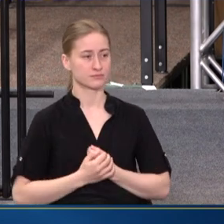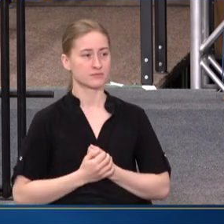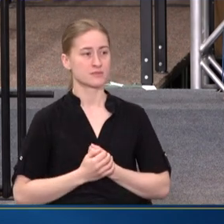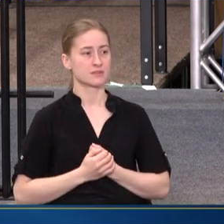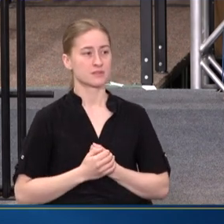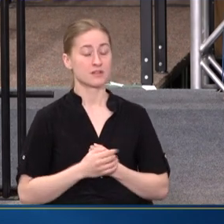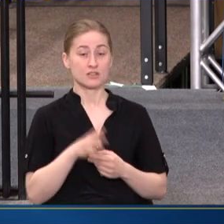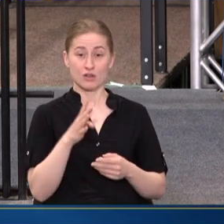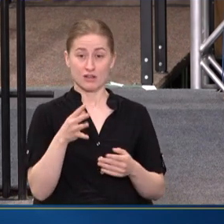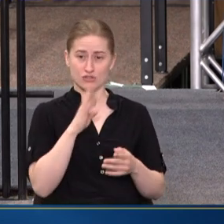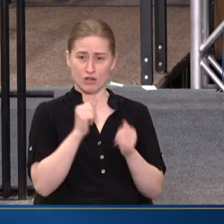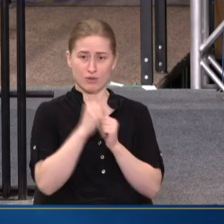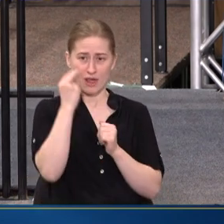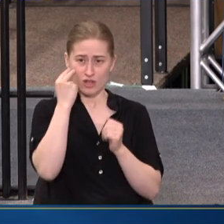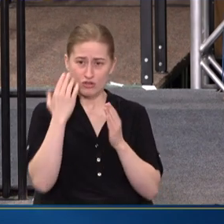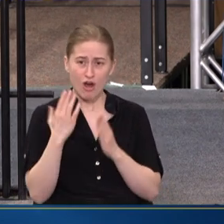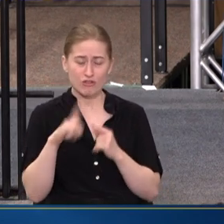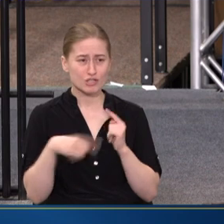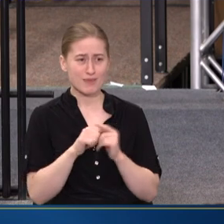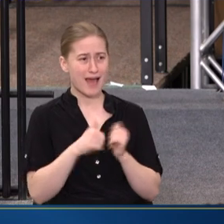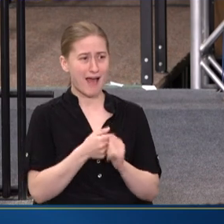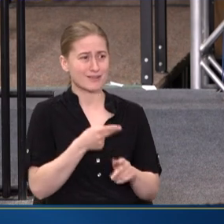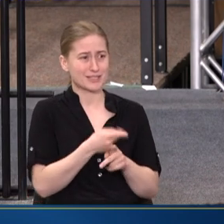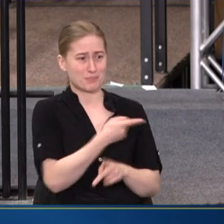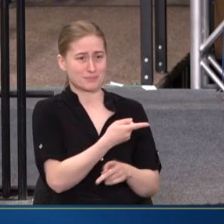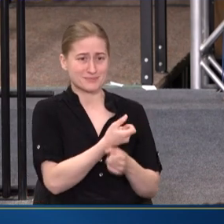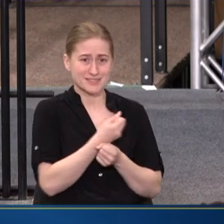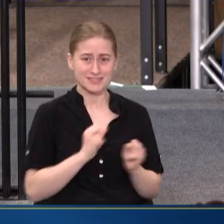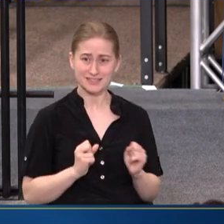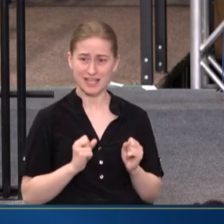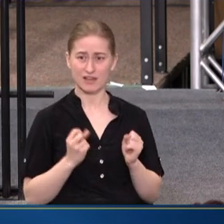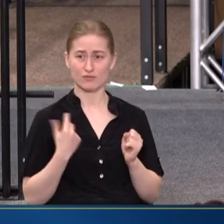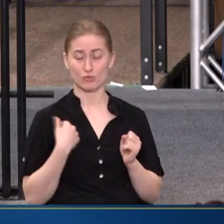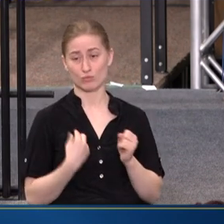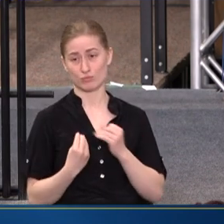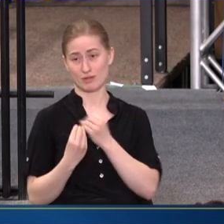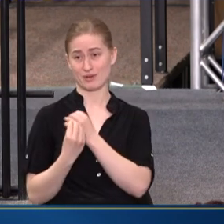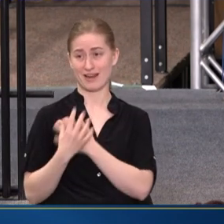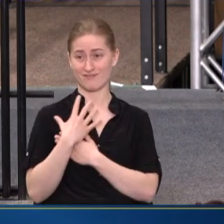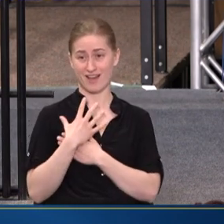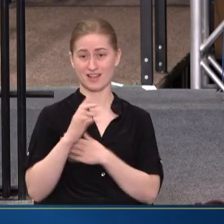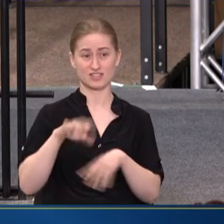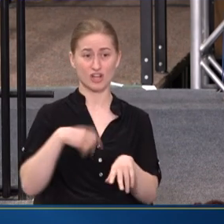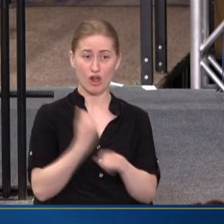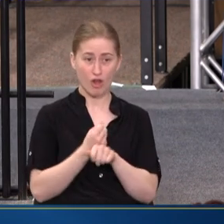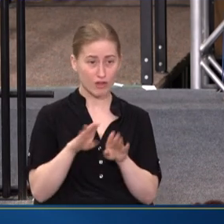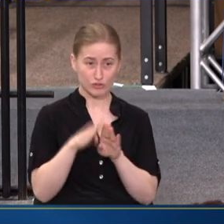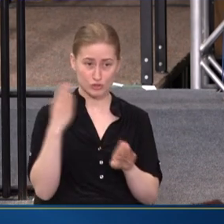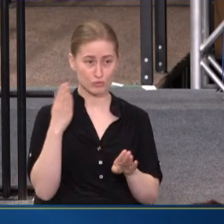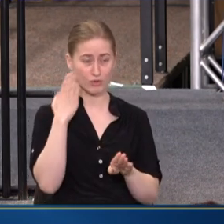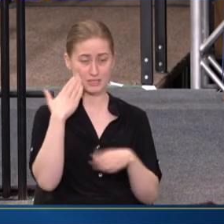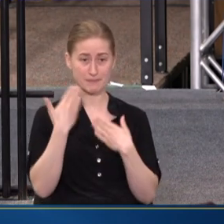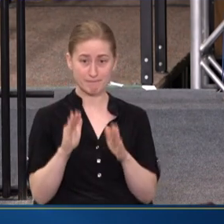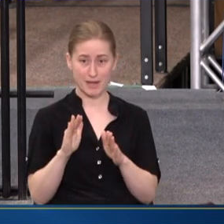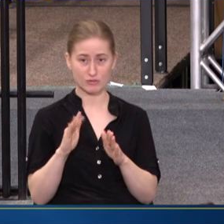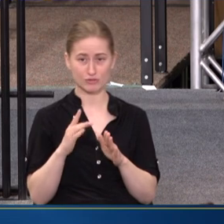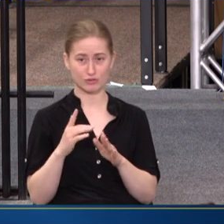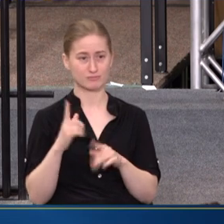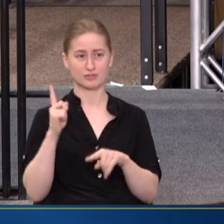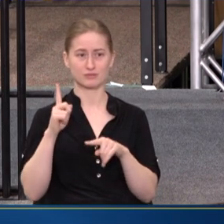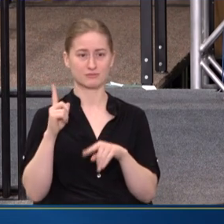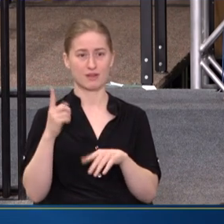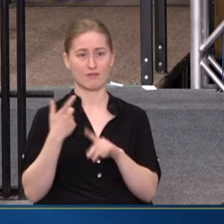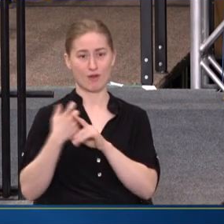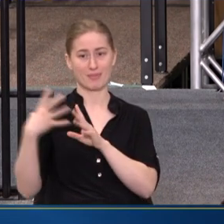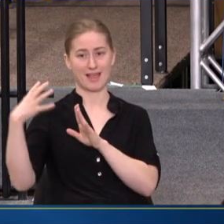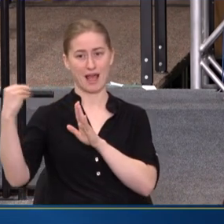IN TALKING WITH A NEUROLOGIST ABOUT HOW TO KEEP HIM SAFE, WE WERE ADVISED TO LOCK THE DOOR ON HIS BEDROOM AT NIGHT FROM THE OUTSIDE.